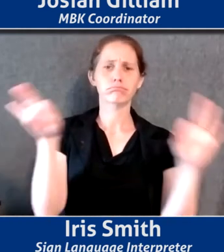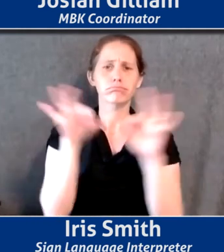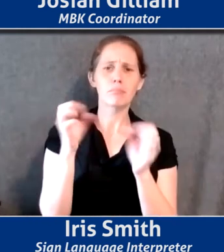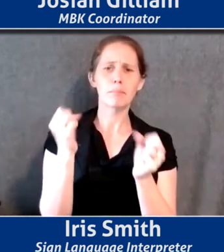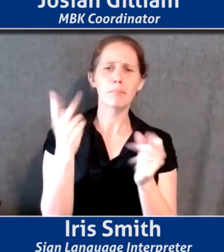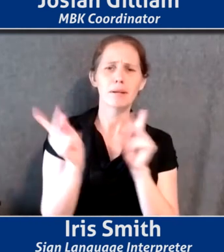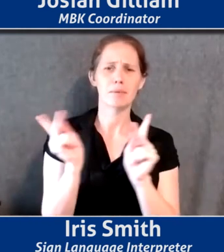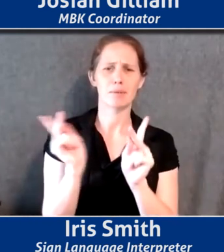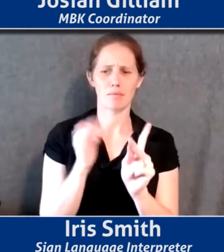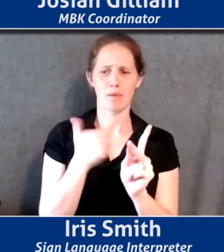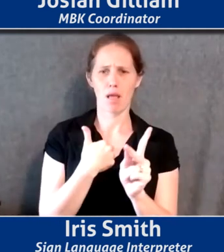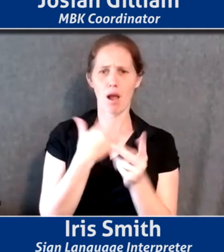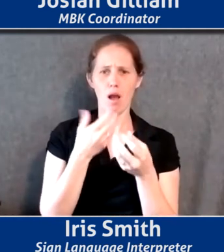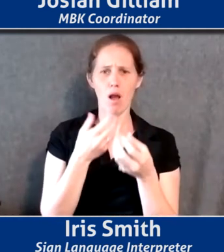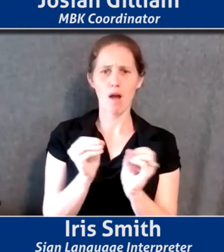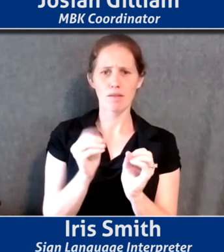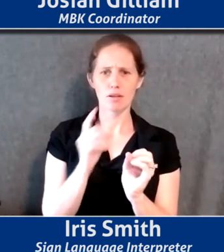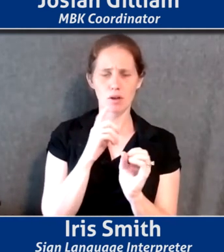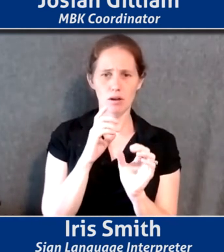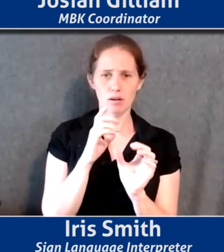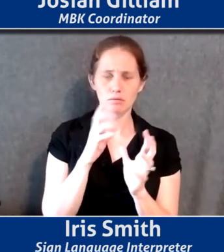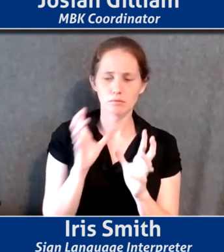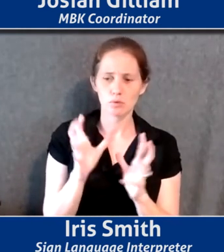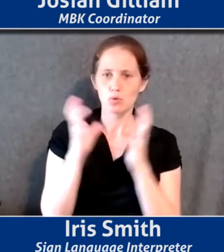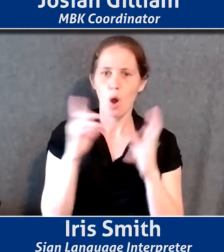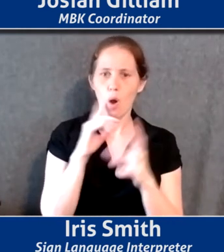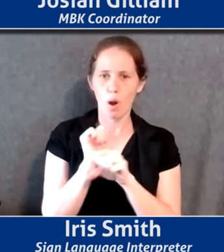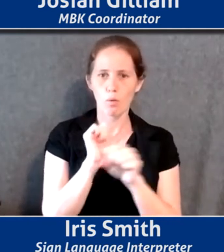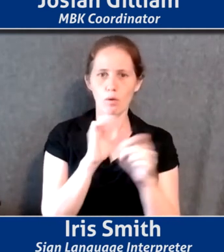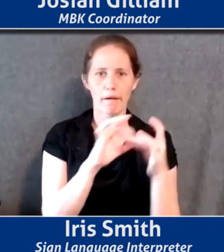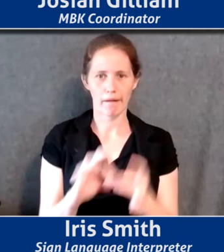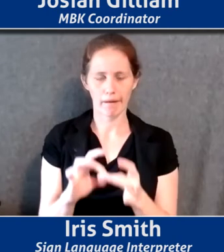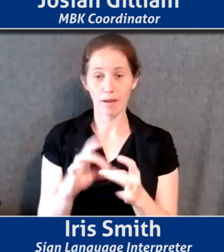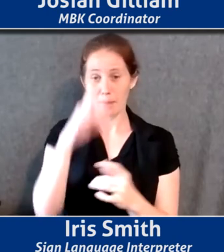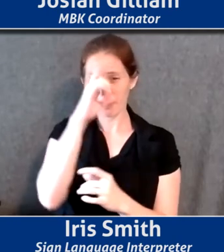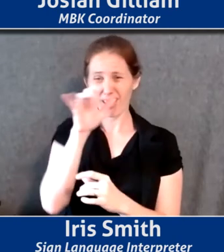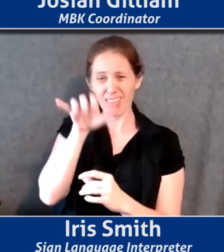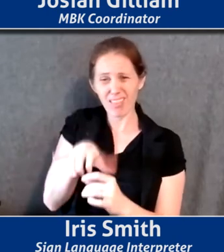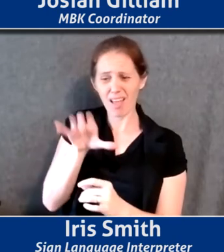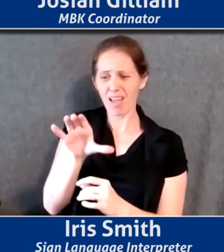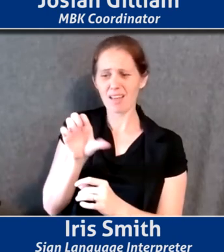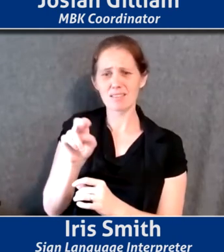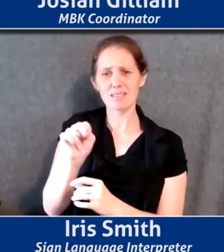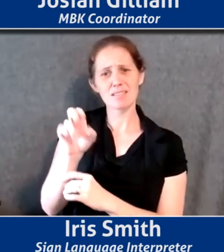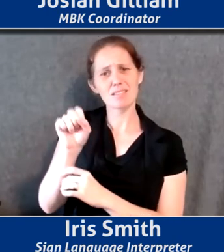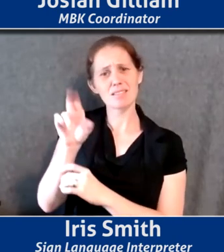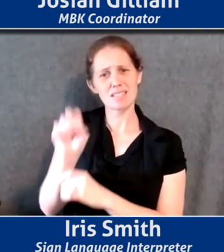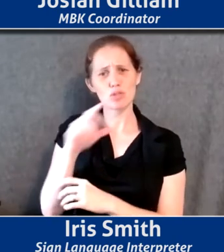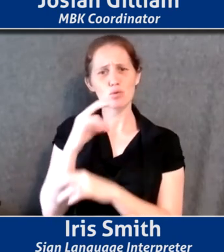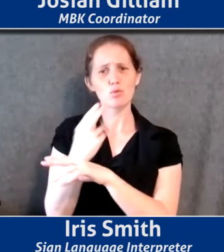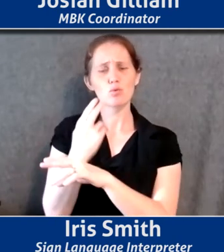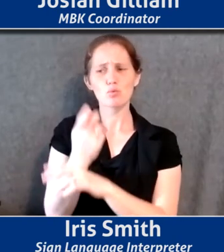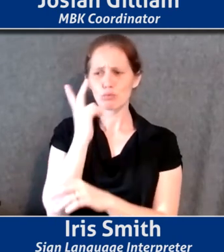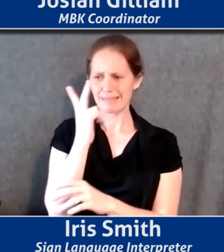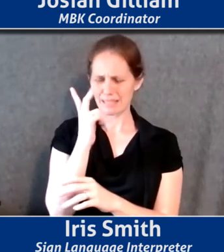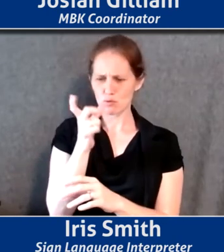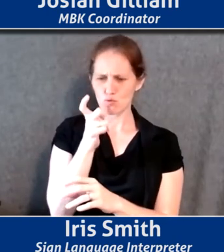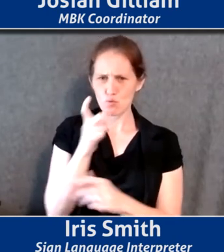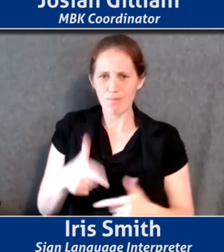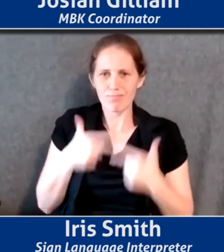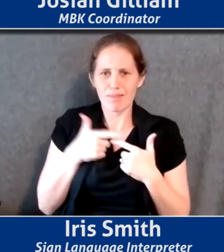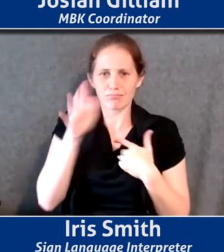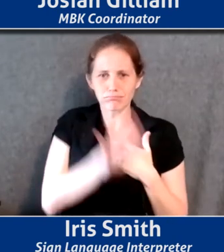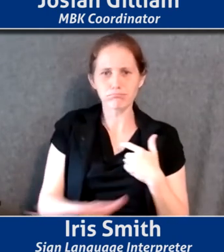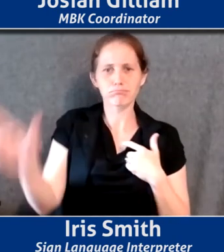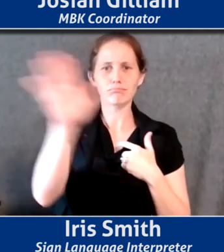office are, are just doing heroic amounts of work, um, because the census is used to give us a picture of who lives in the United States,